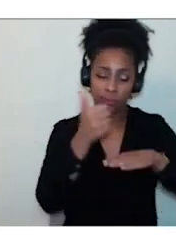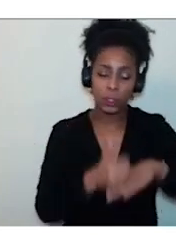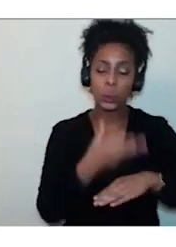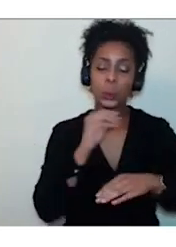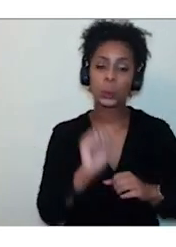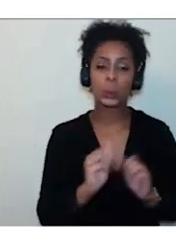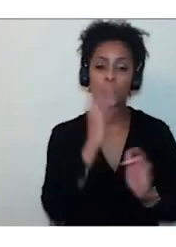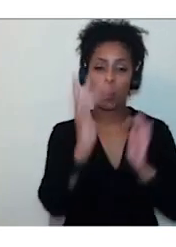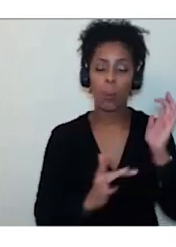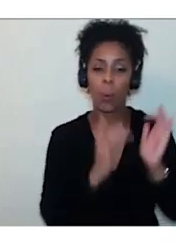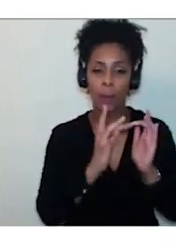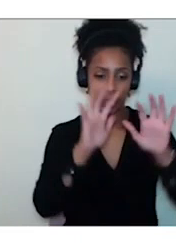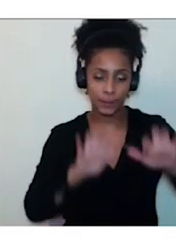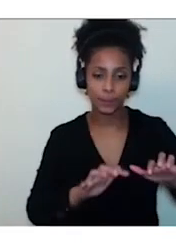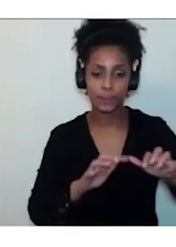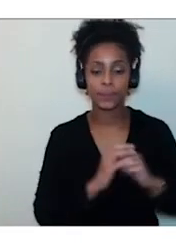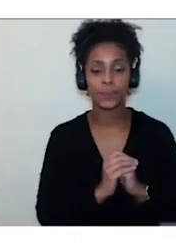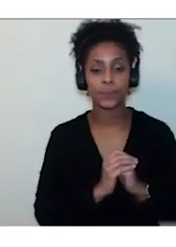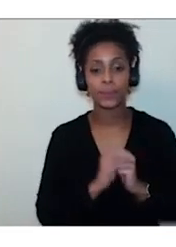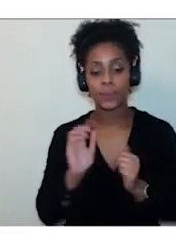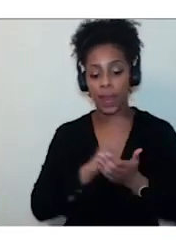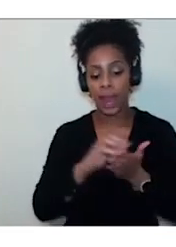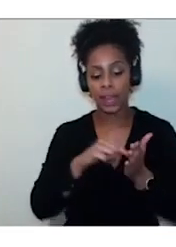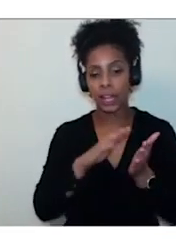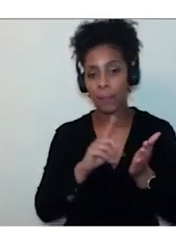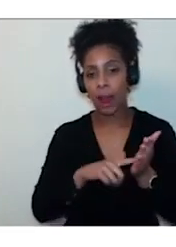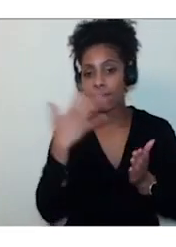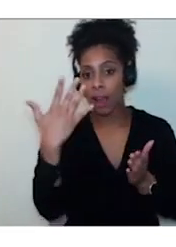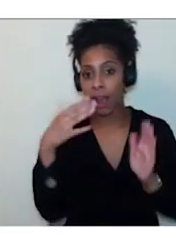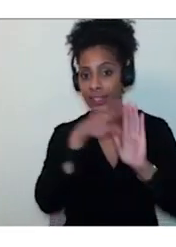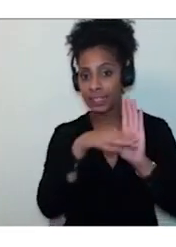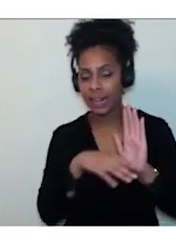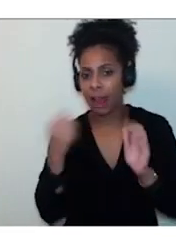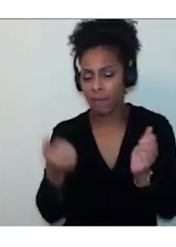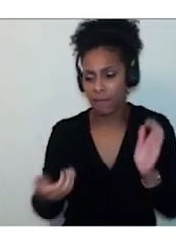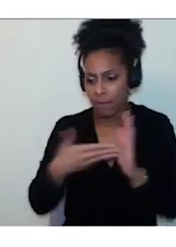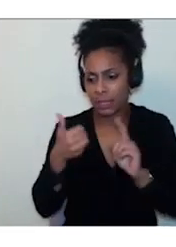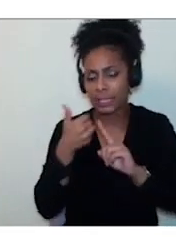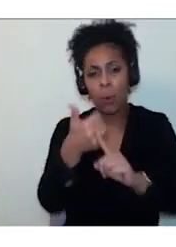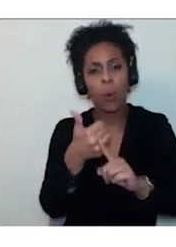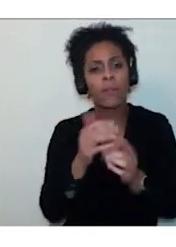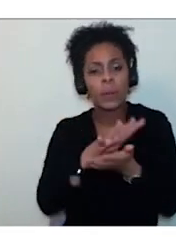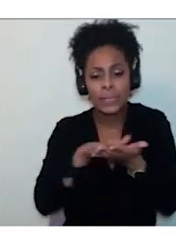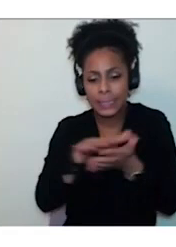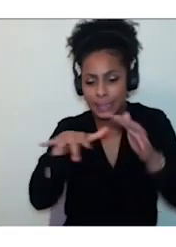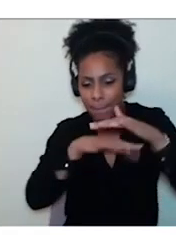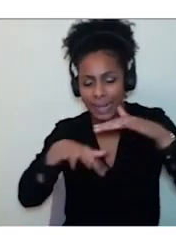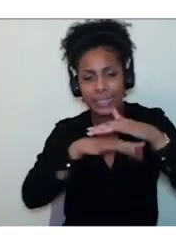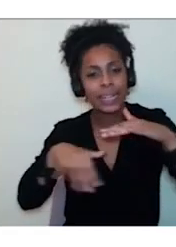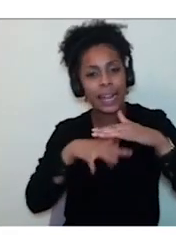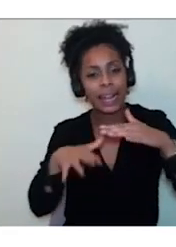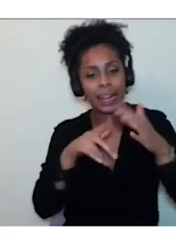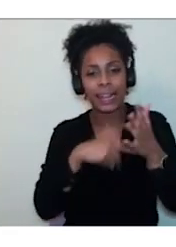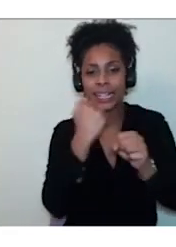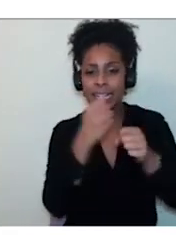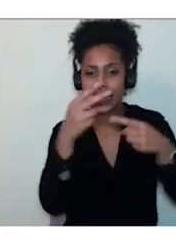HTML5 standard adds even more support for semantic tagging, which makes it ideal for defining the meaning and structure